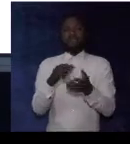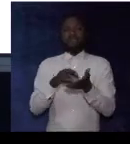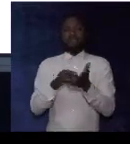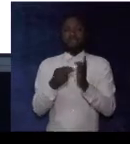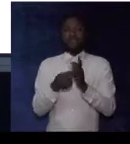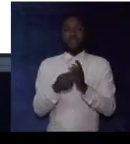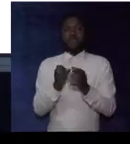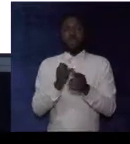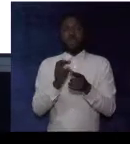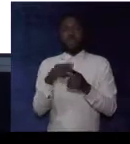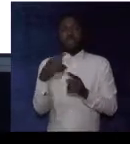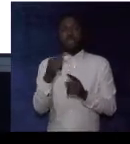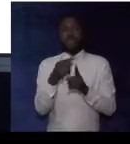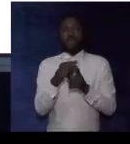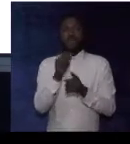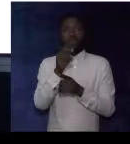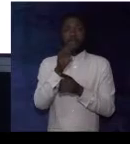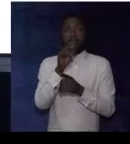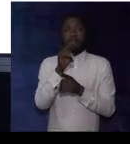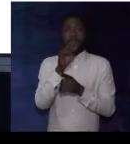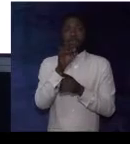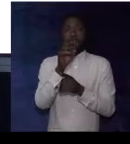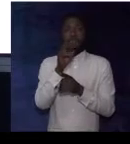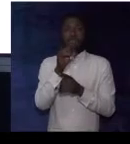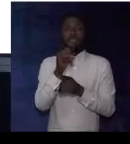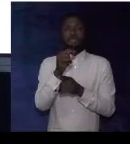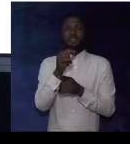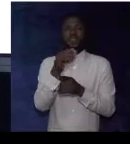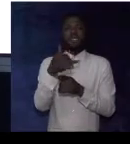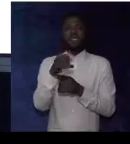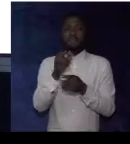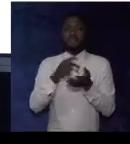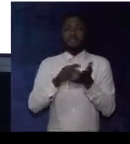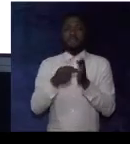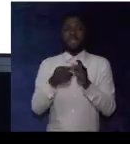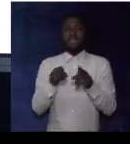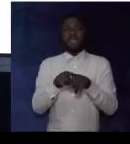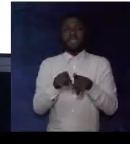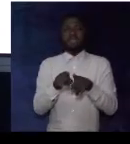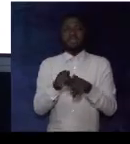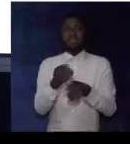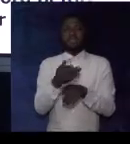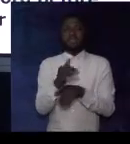the word abundant. That means they mean the same thing.